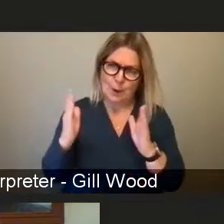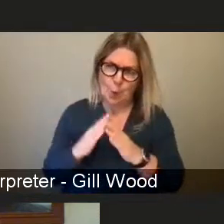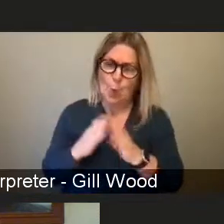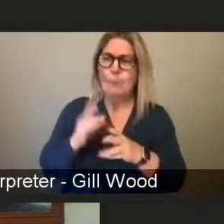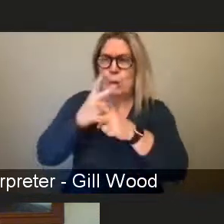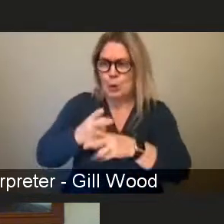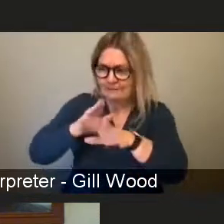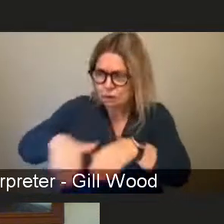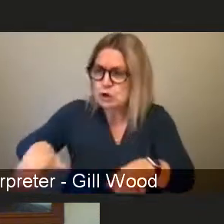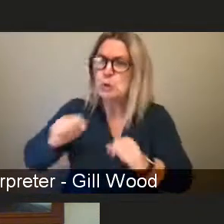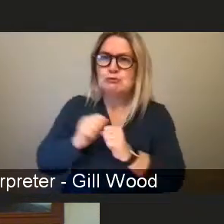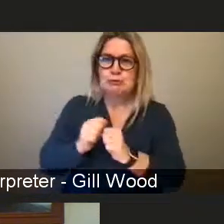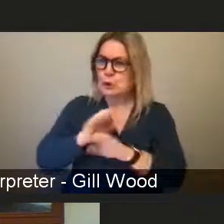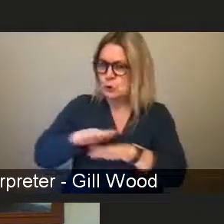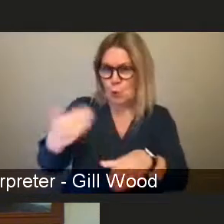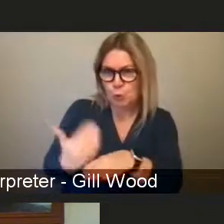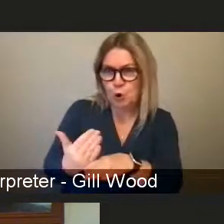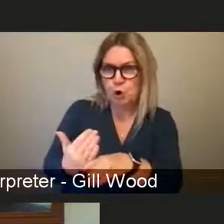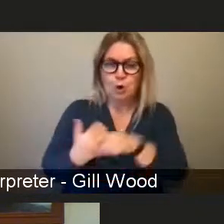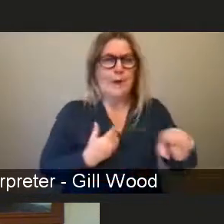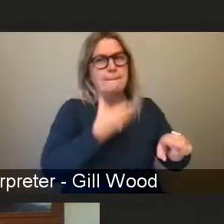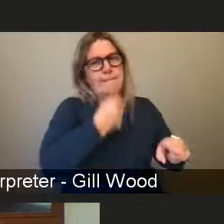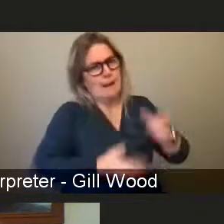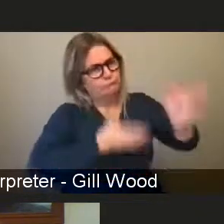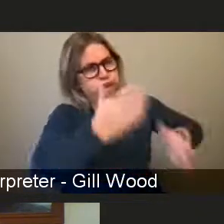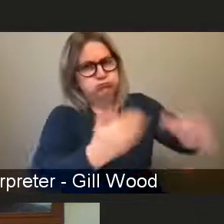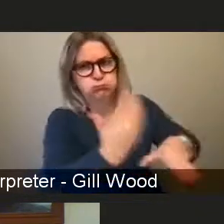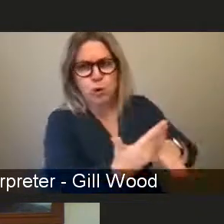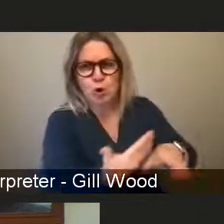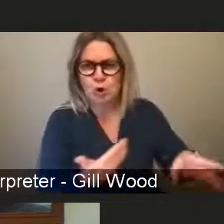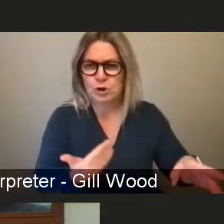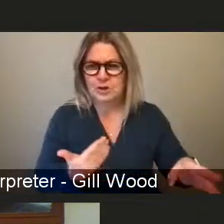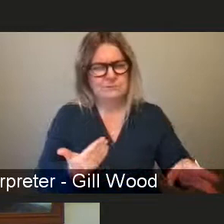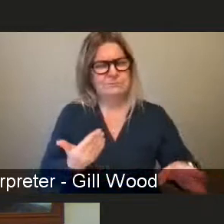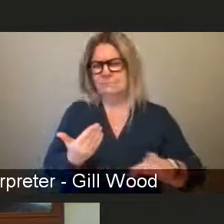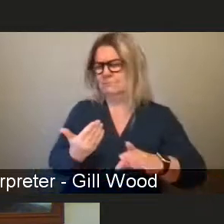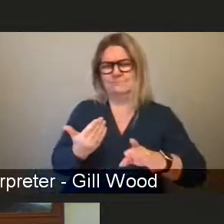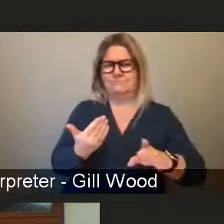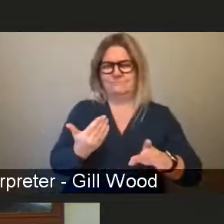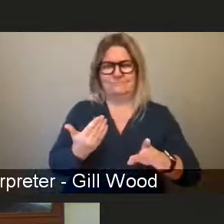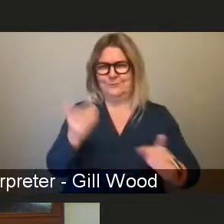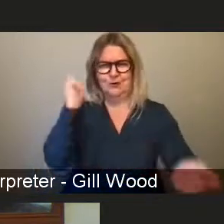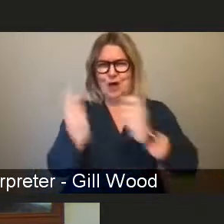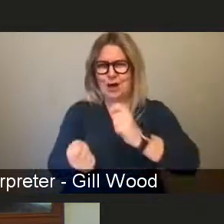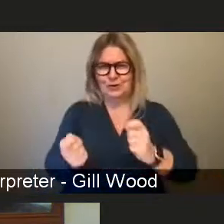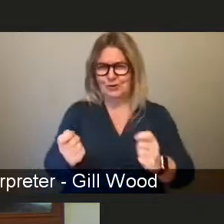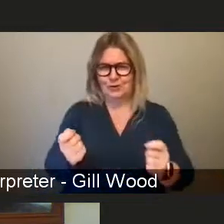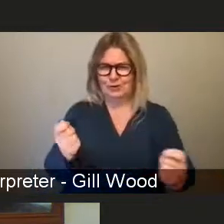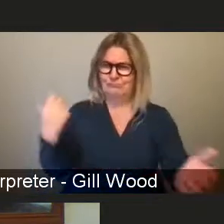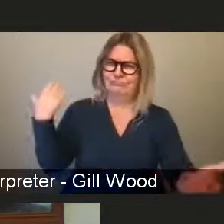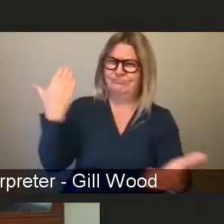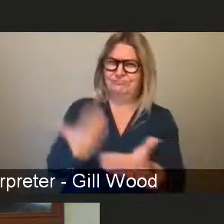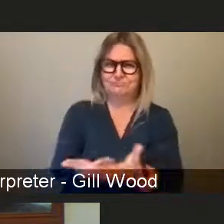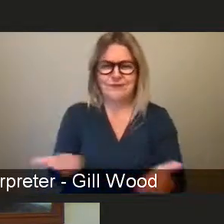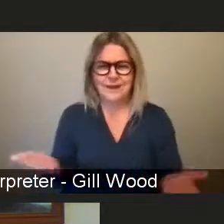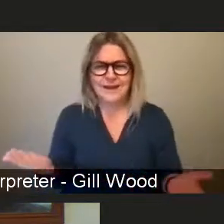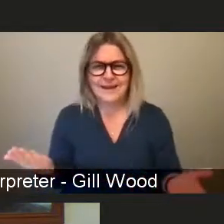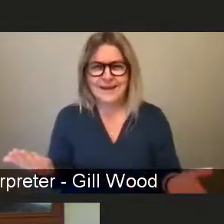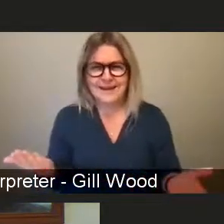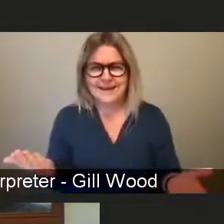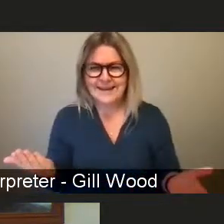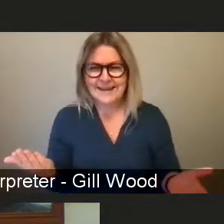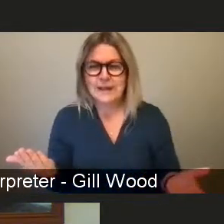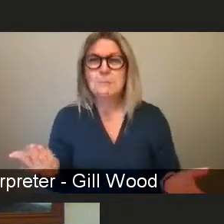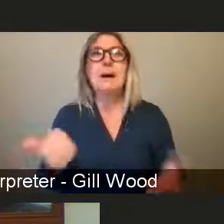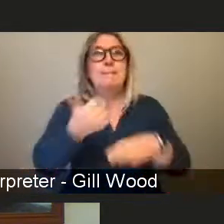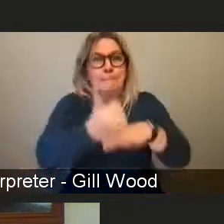market laws so that women aren't disadvantaged, childcare for everybody, you know, I mean, there, it's, it's, none of this is a